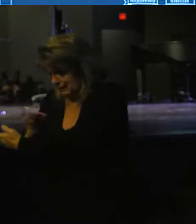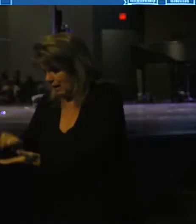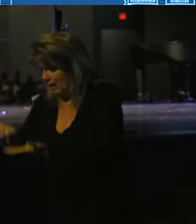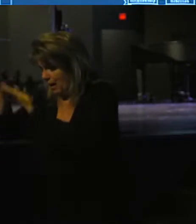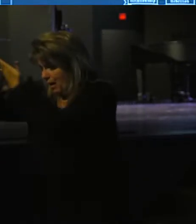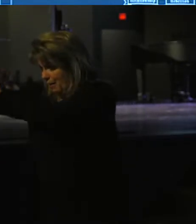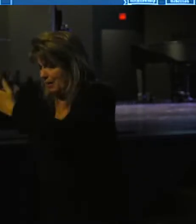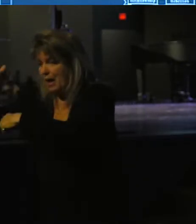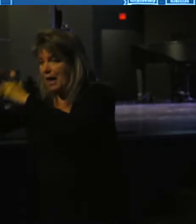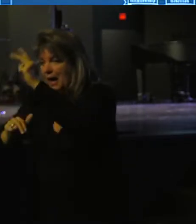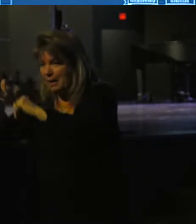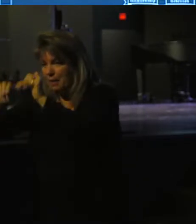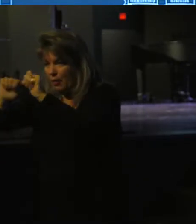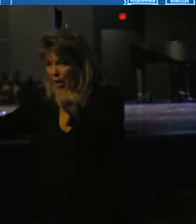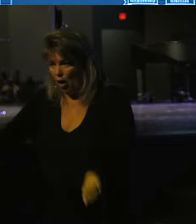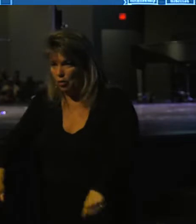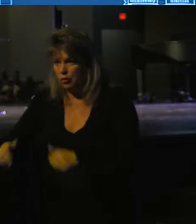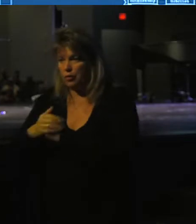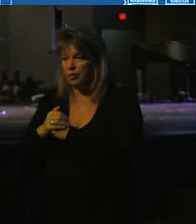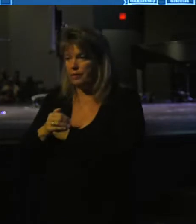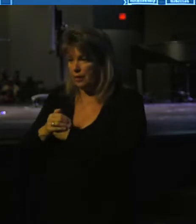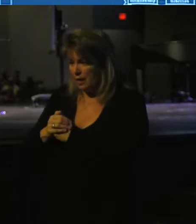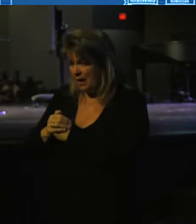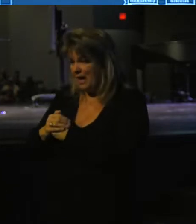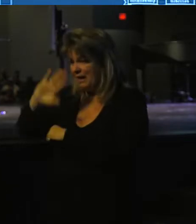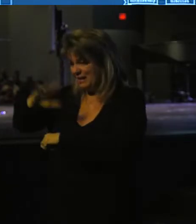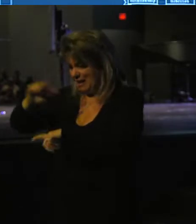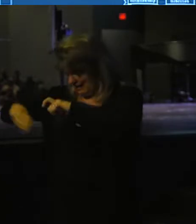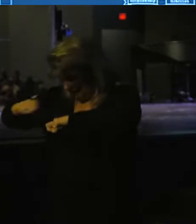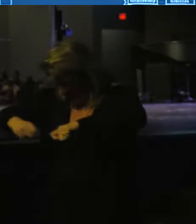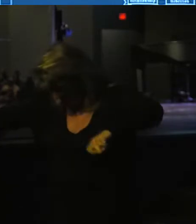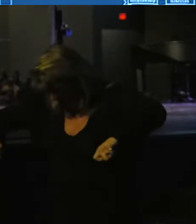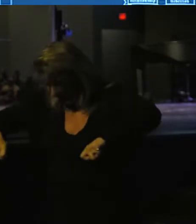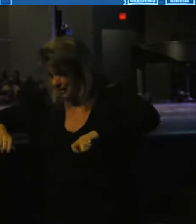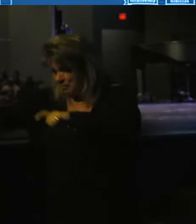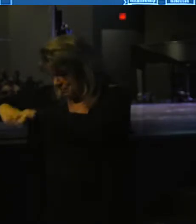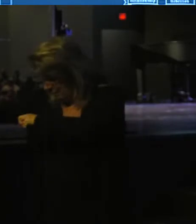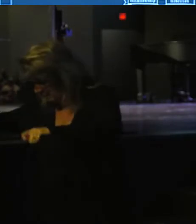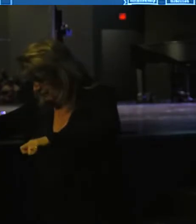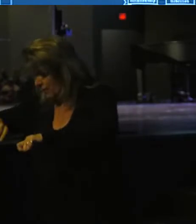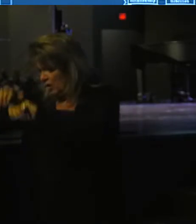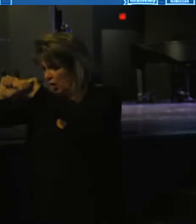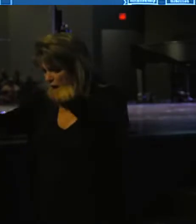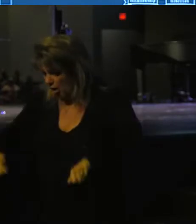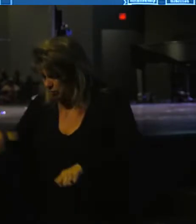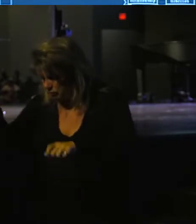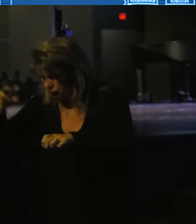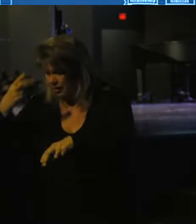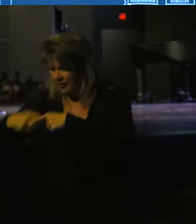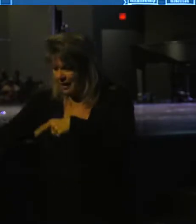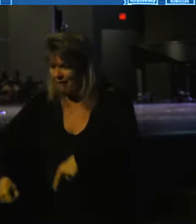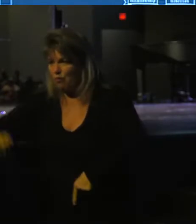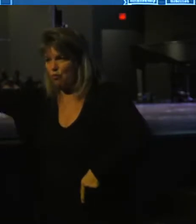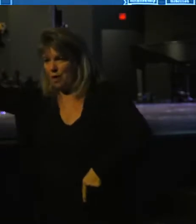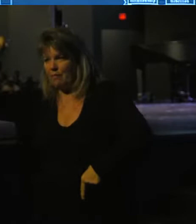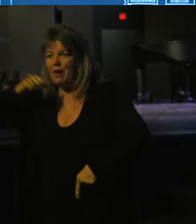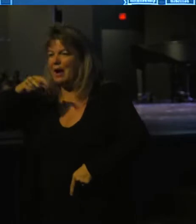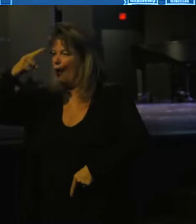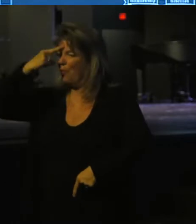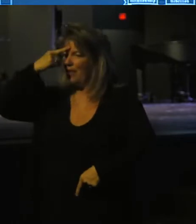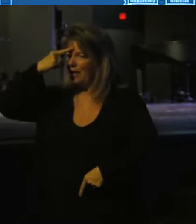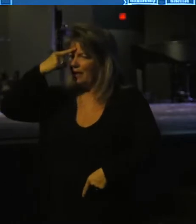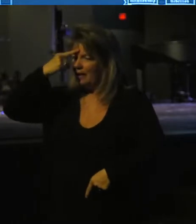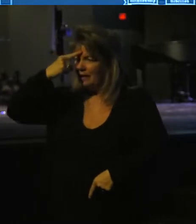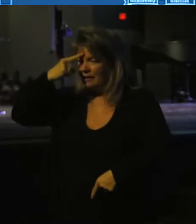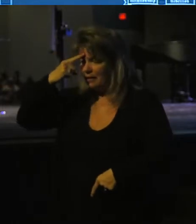there, he built the altar, took his son, tied him to the altar, took the knife, raised it up, and I don't think he was pretending.